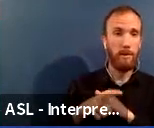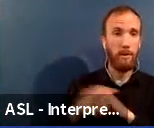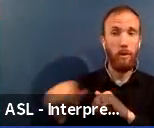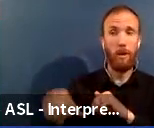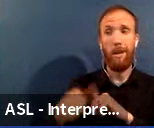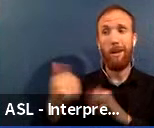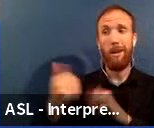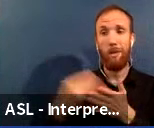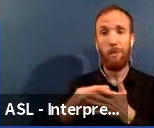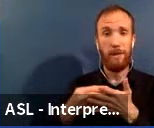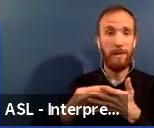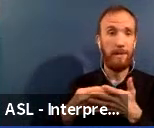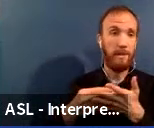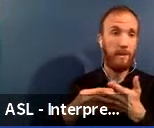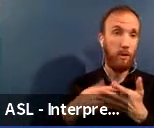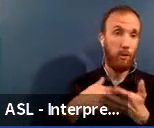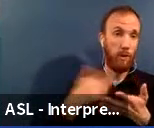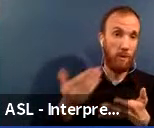Uh,